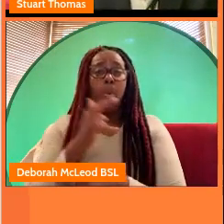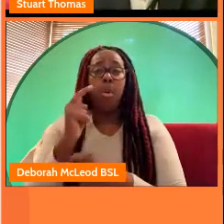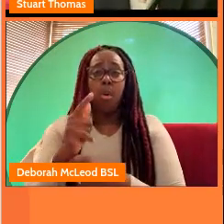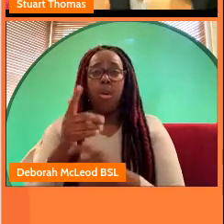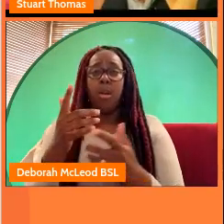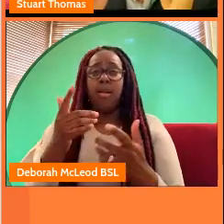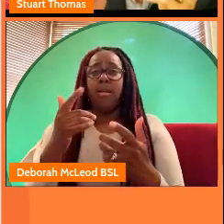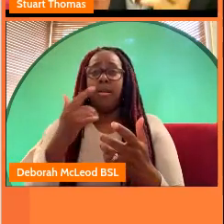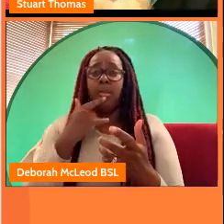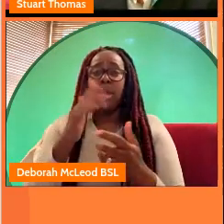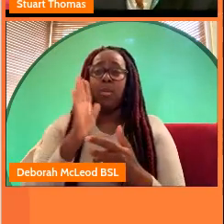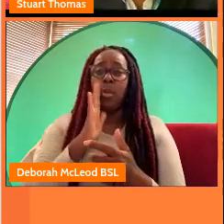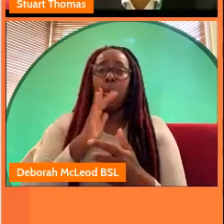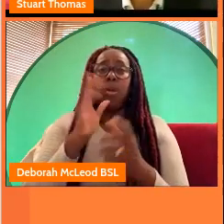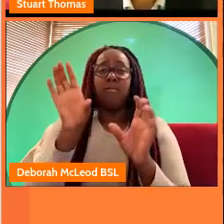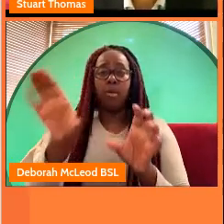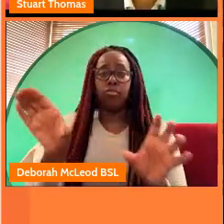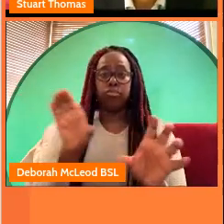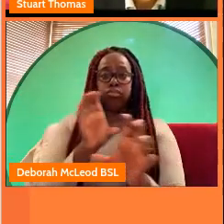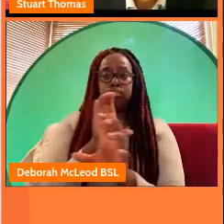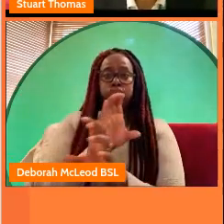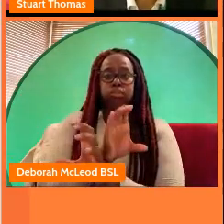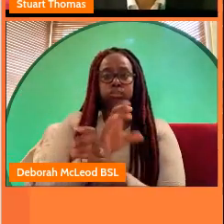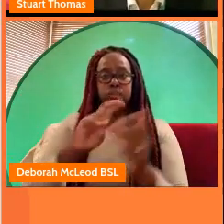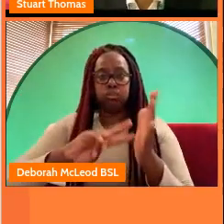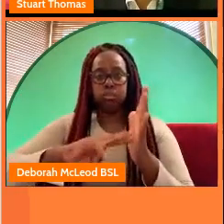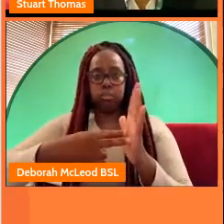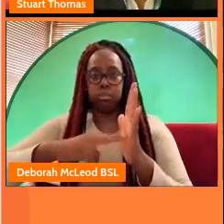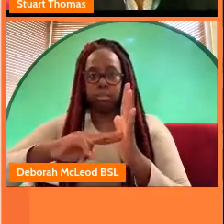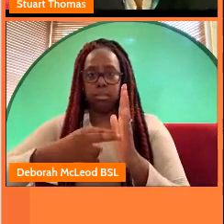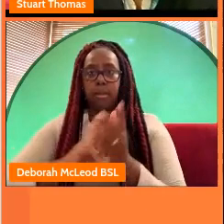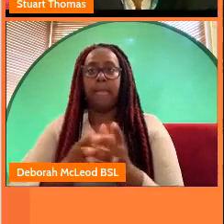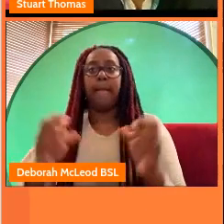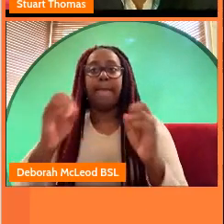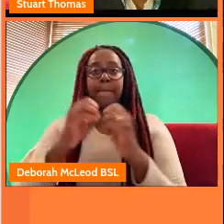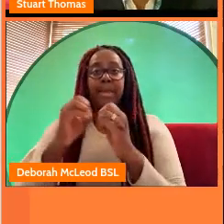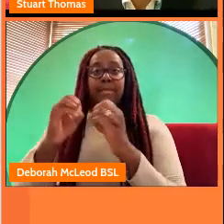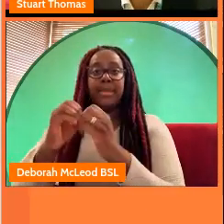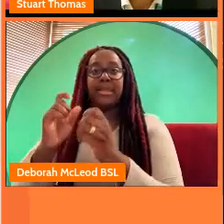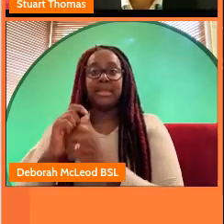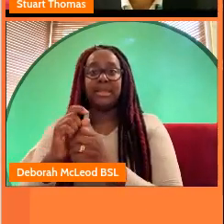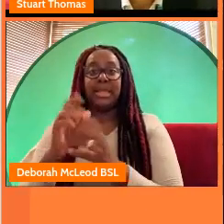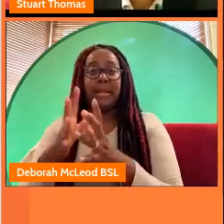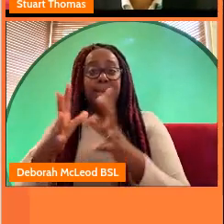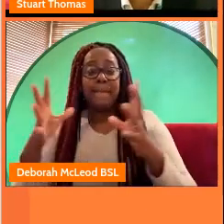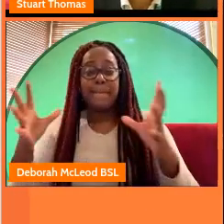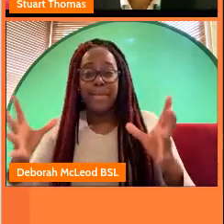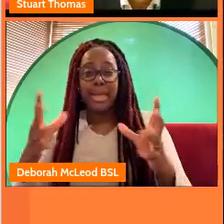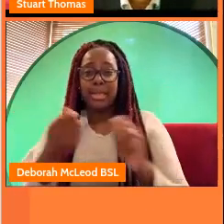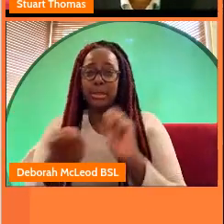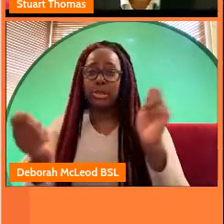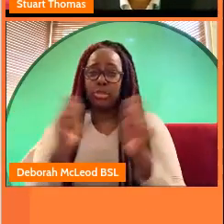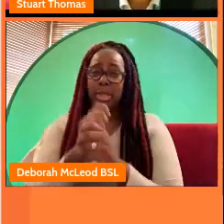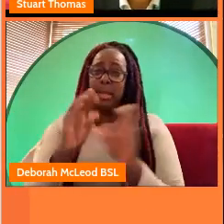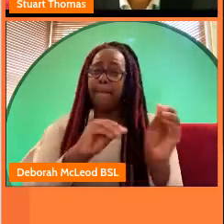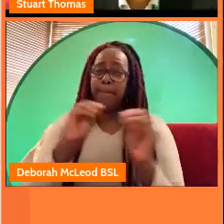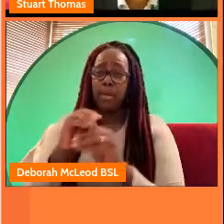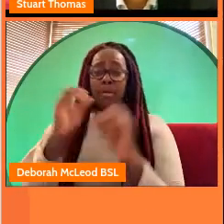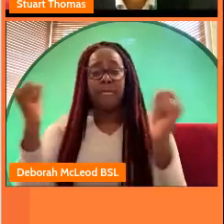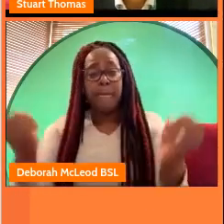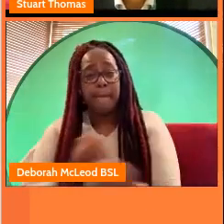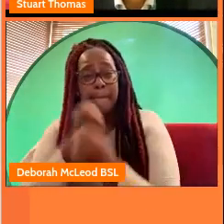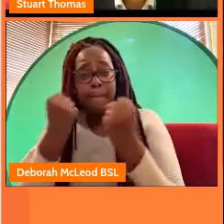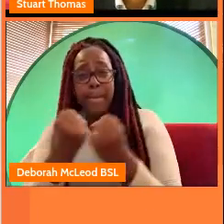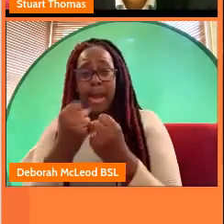and what we call our across the uk strategy it's the bbc's biggest transformation in decades moving power and decision